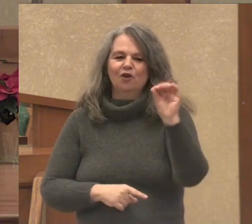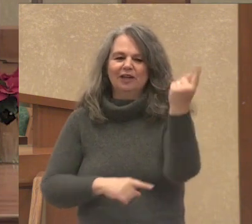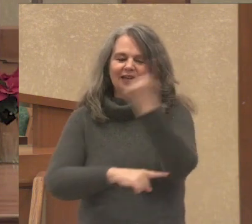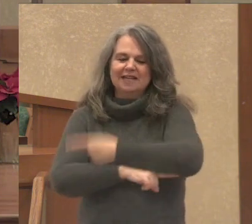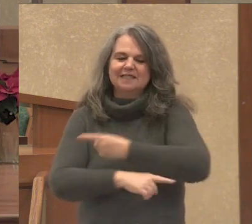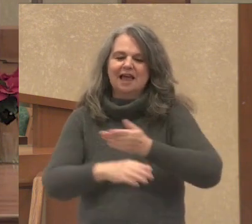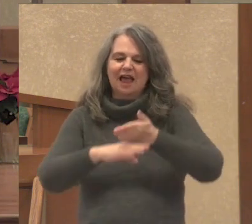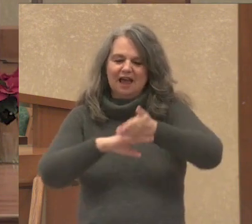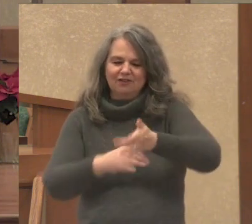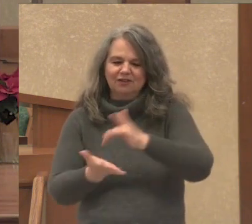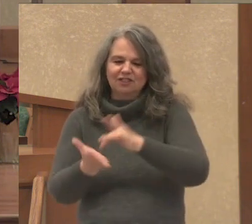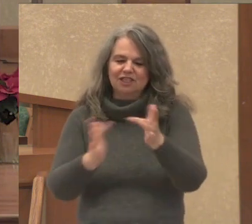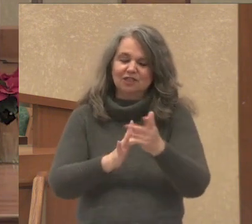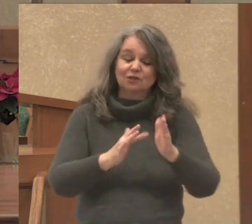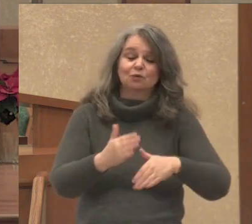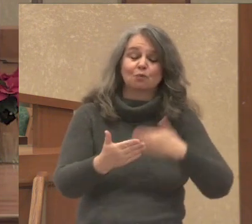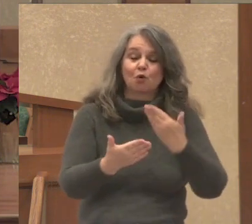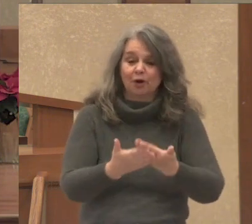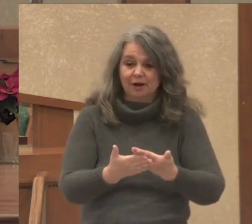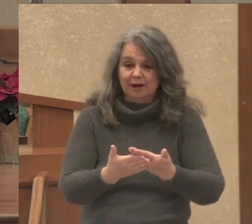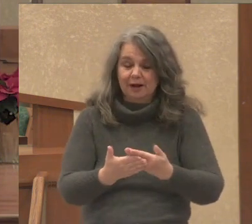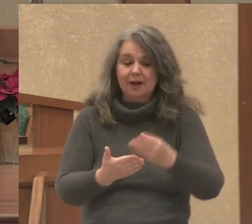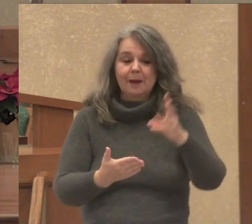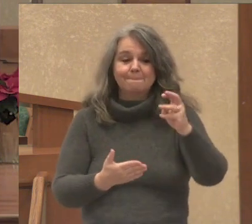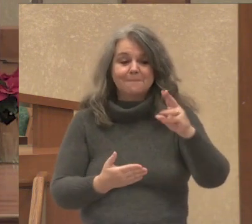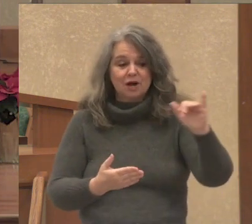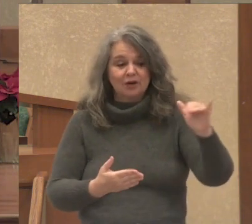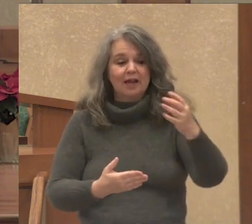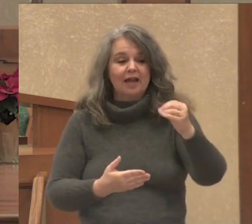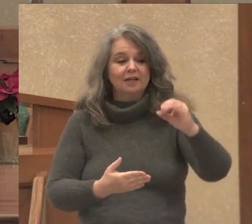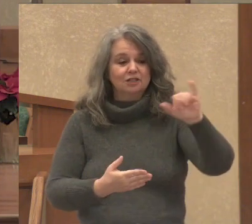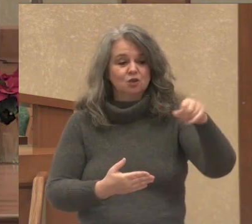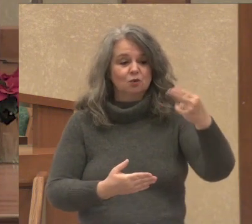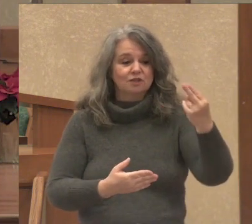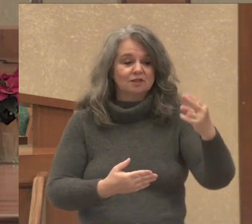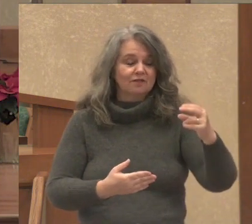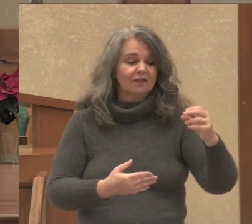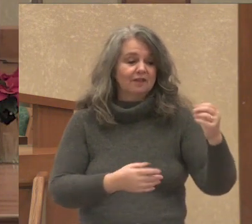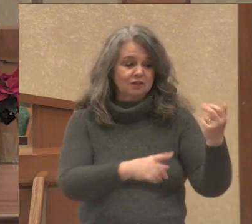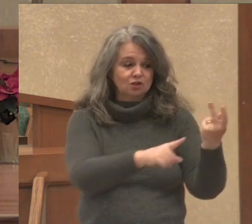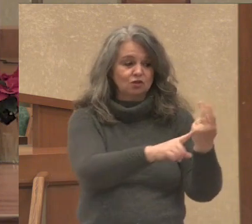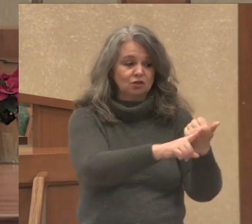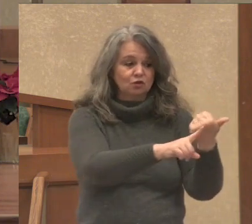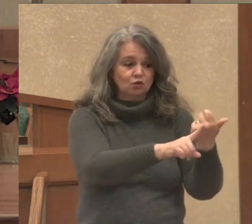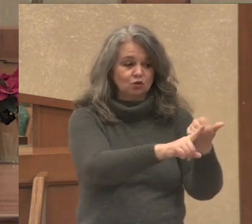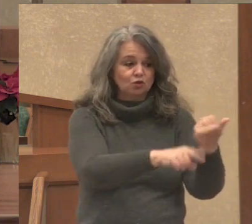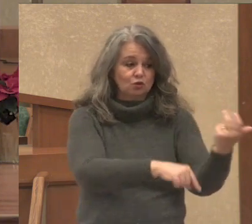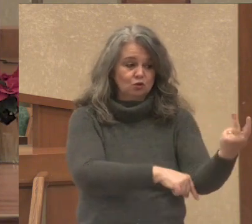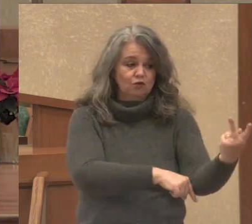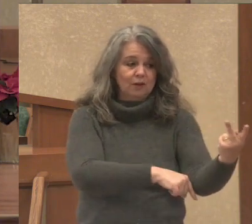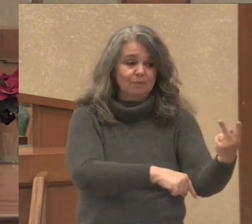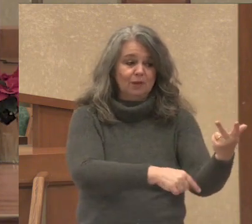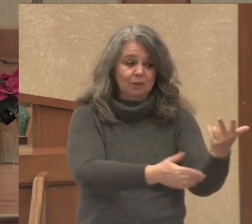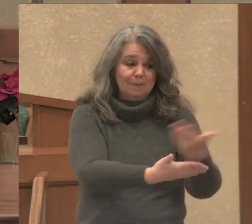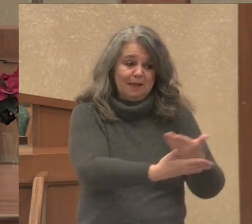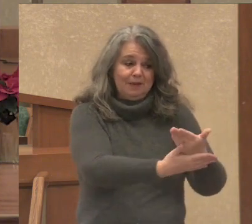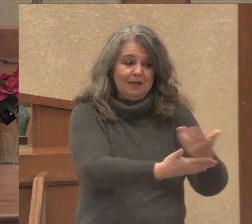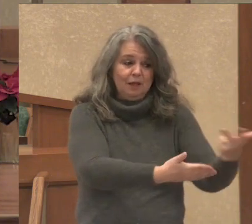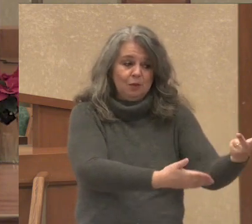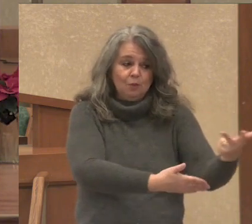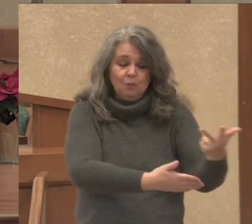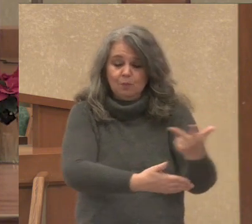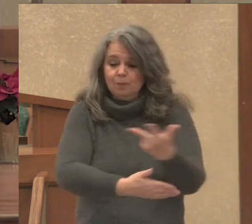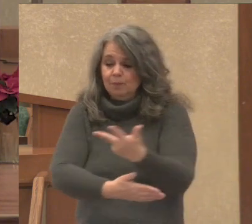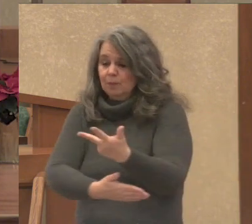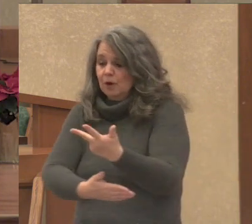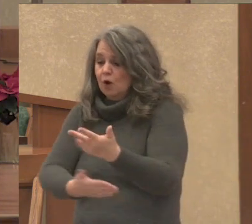was born, Mary and Joseph follow the Jewish laws and bring baby Jesus to the temple to be presented